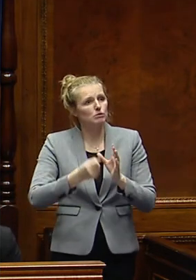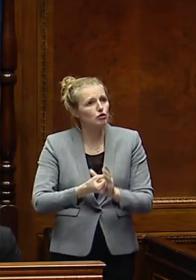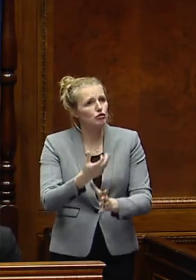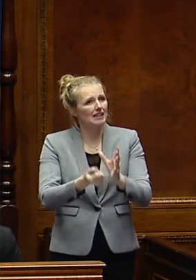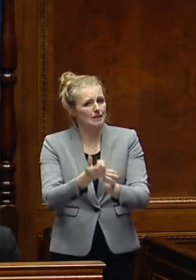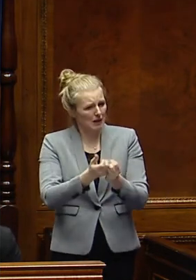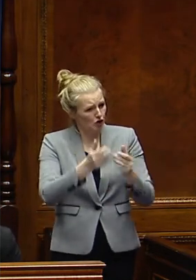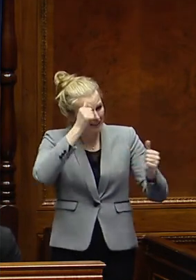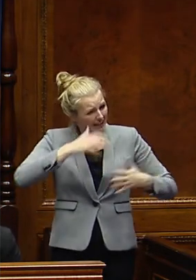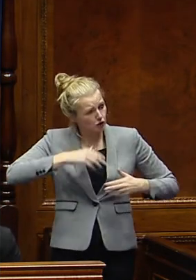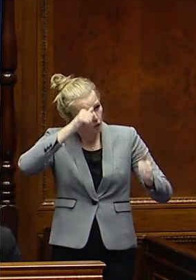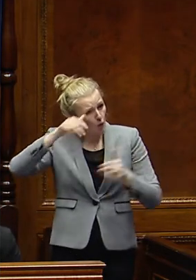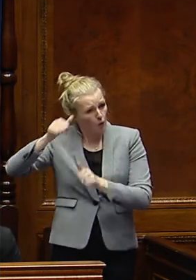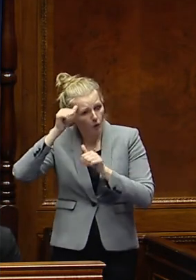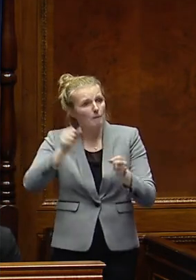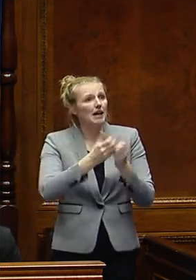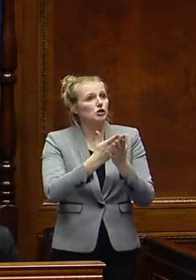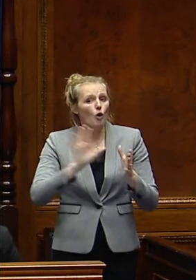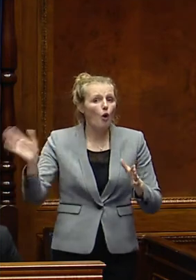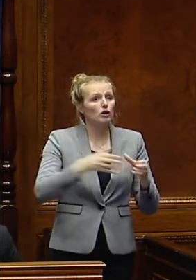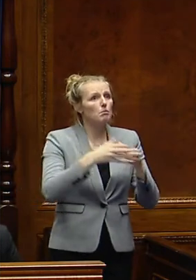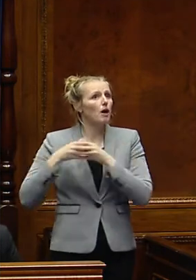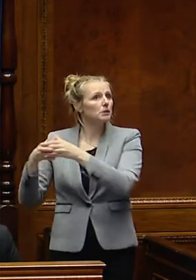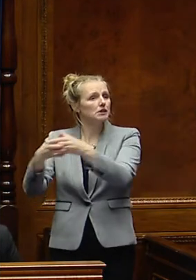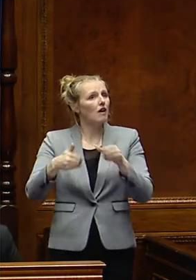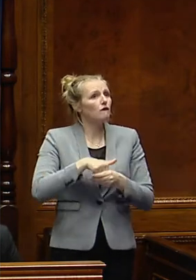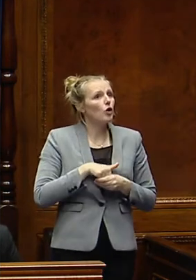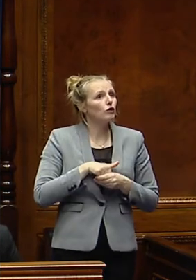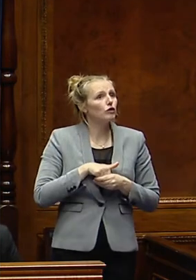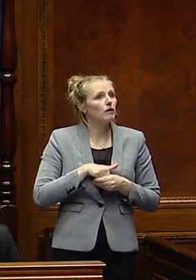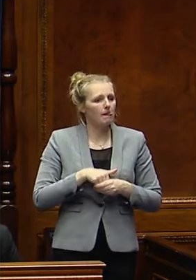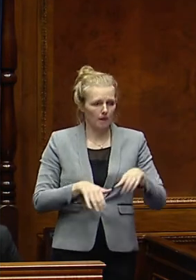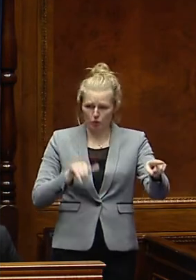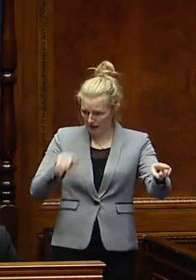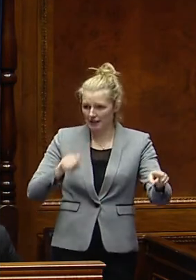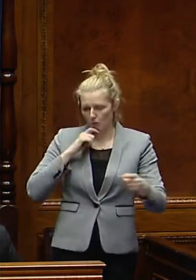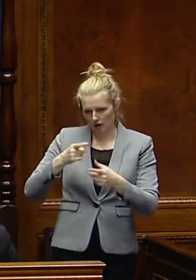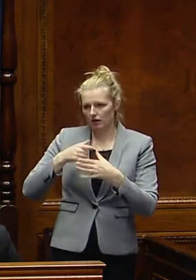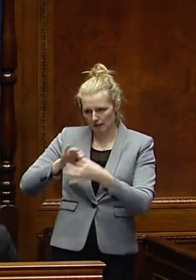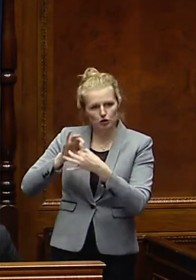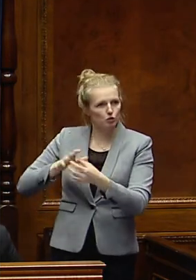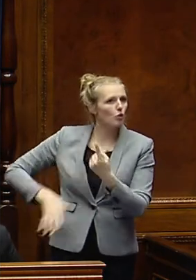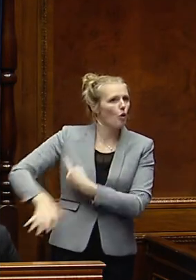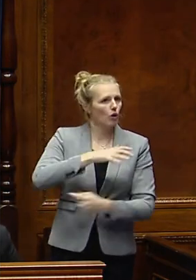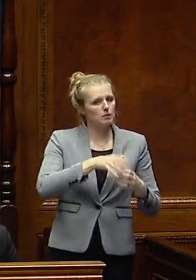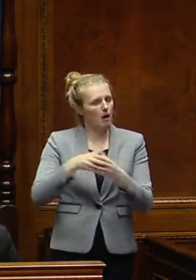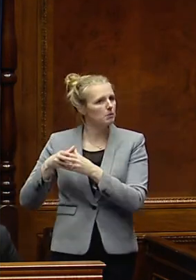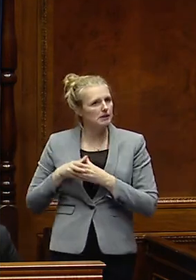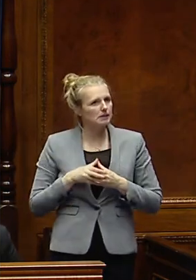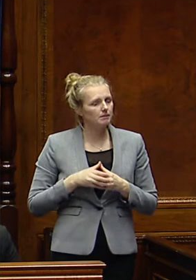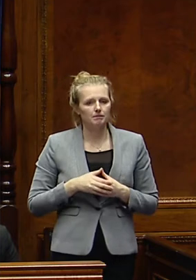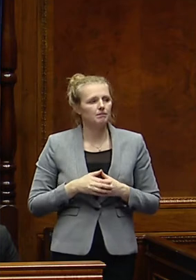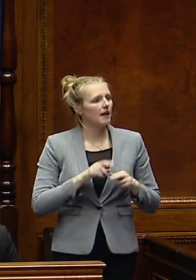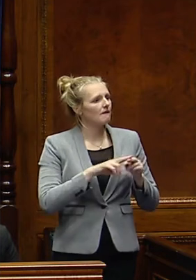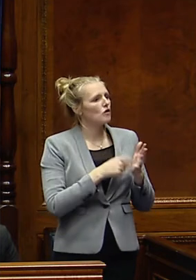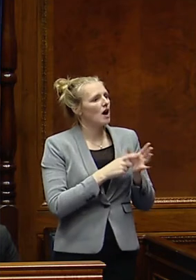that it is right across the board and that everybody has bought into it? Yes, can give a commitment that I will do that. Mr Amikon.